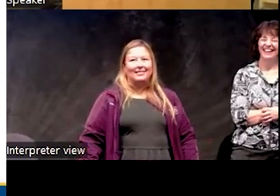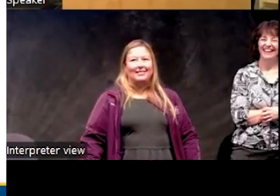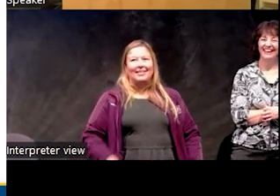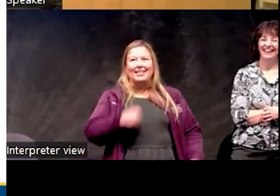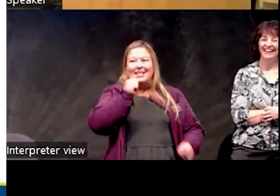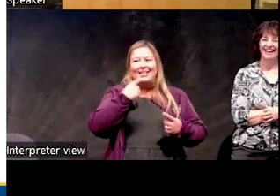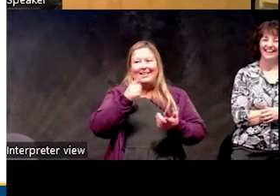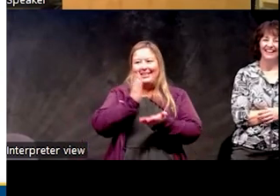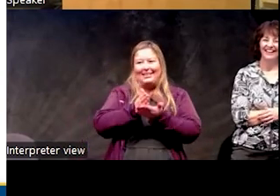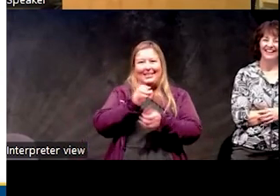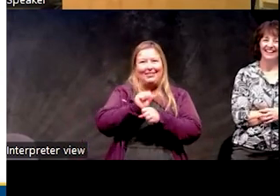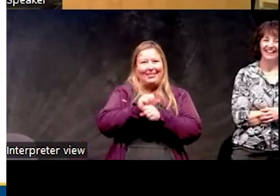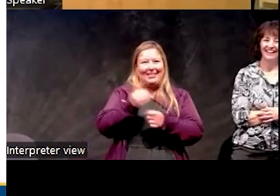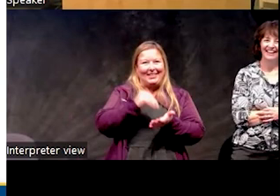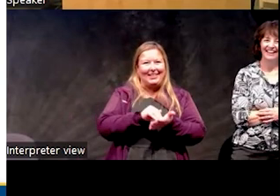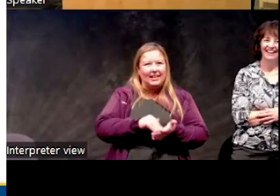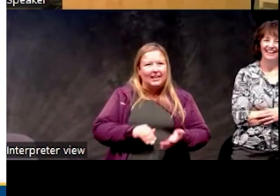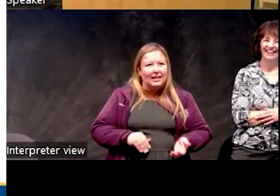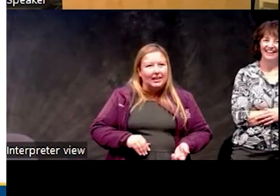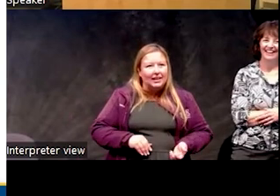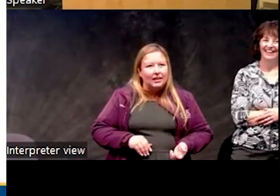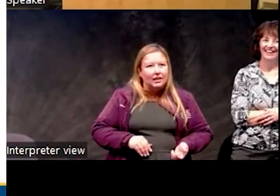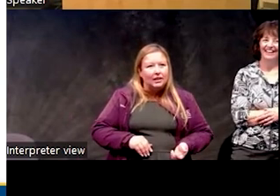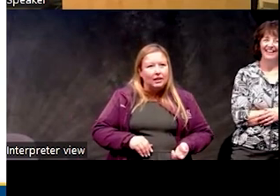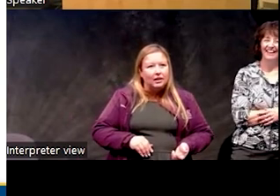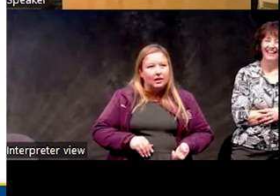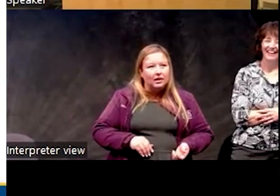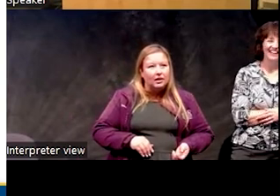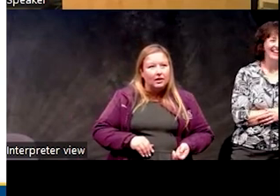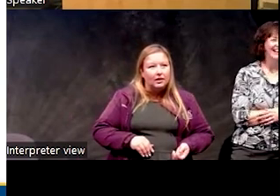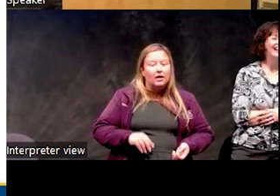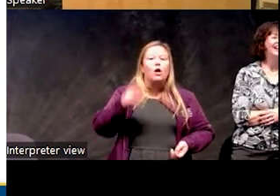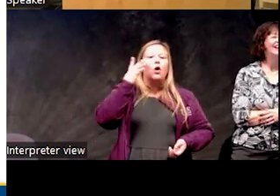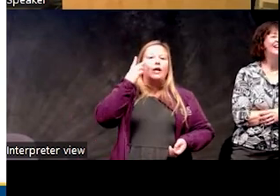Um, so I was just. I thought.